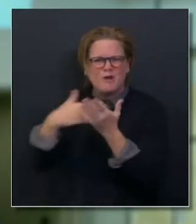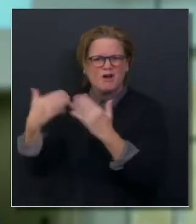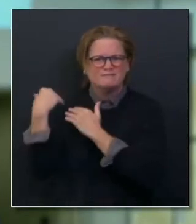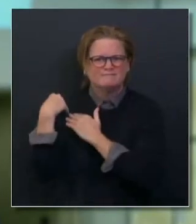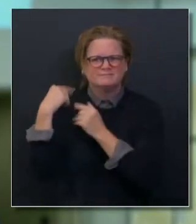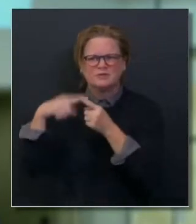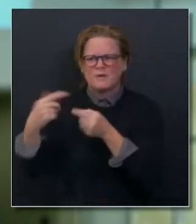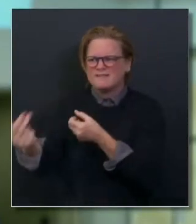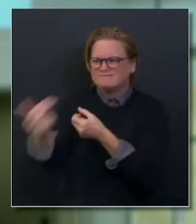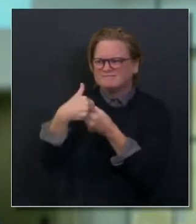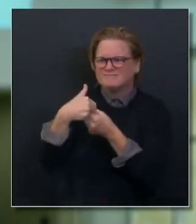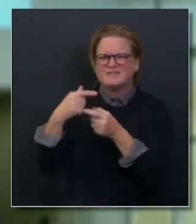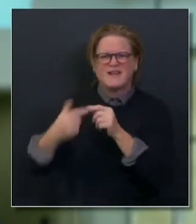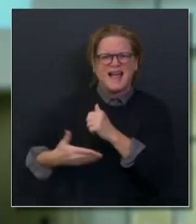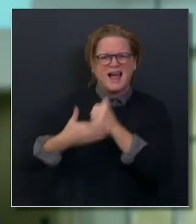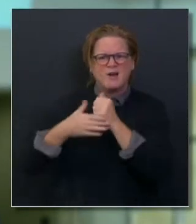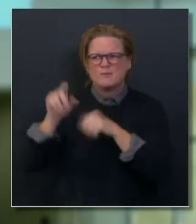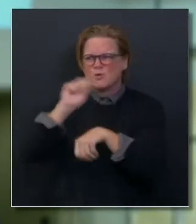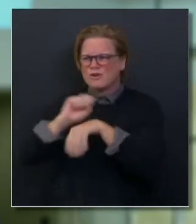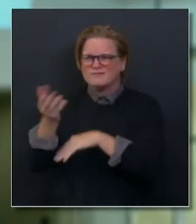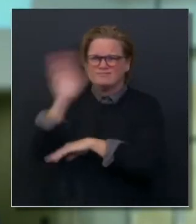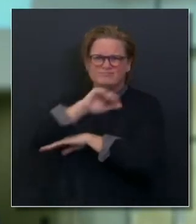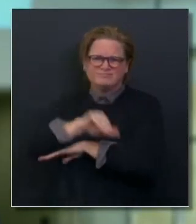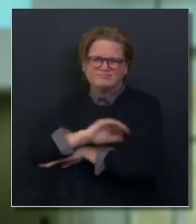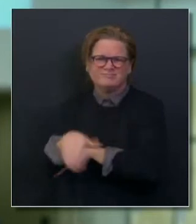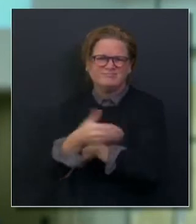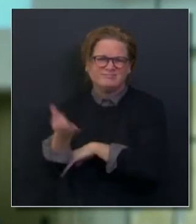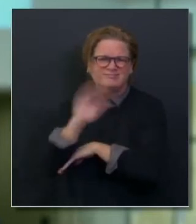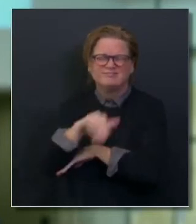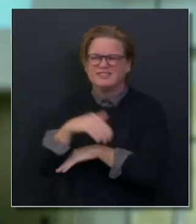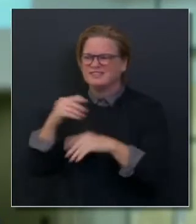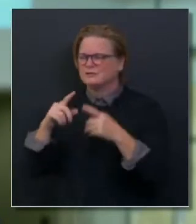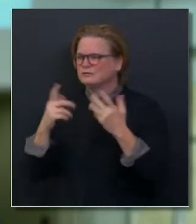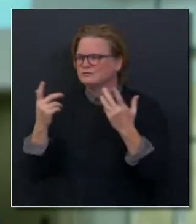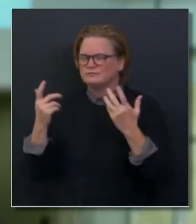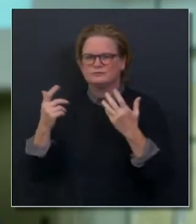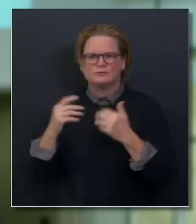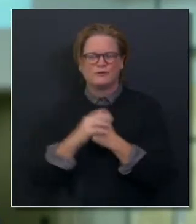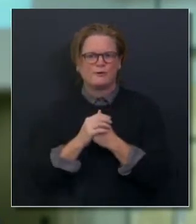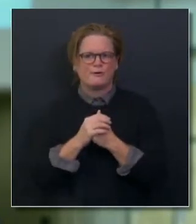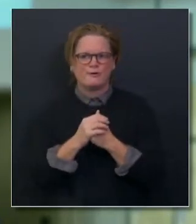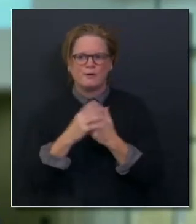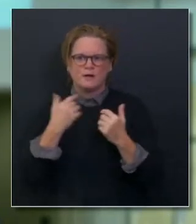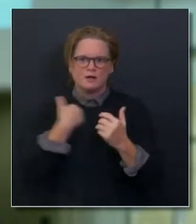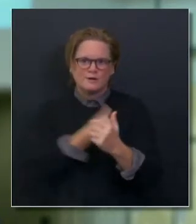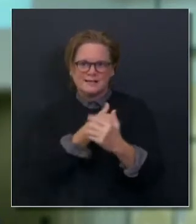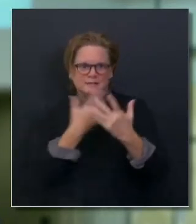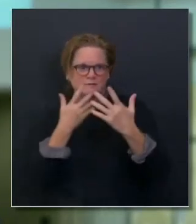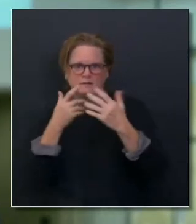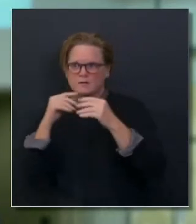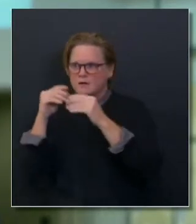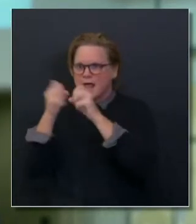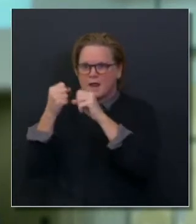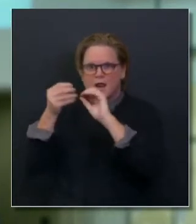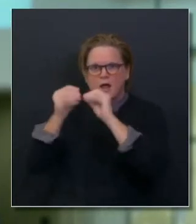around the clock really to anticipate what can we do when we are now at that surge level of care. And so